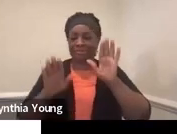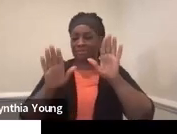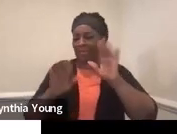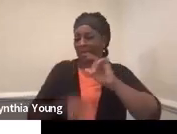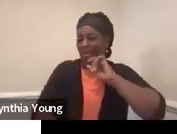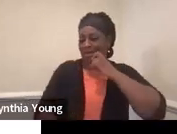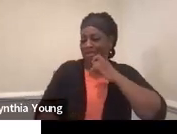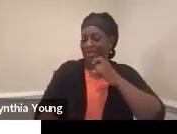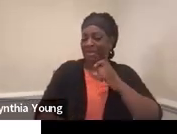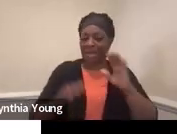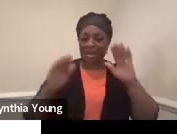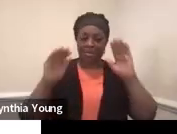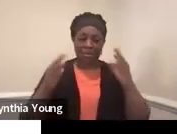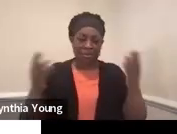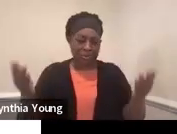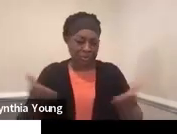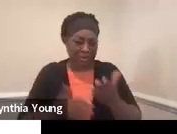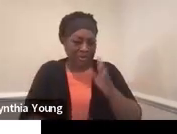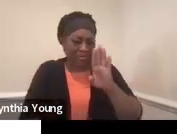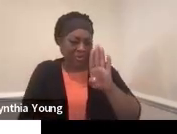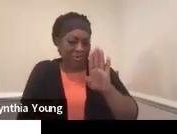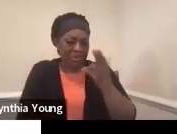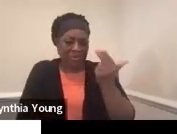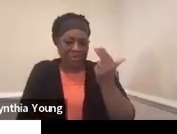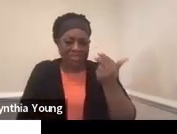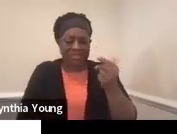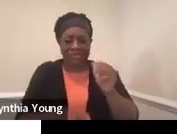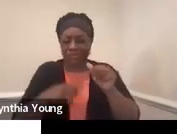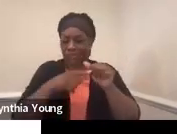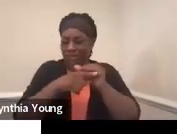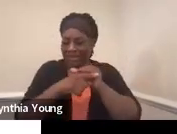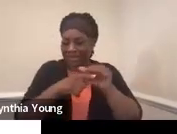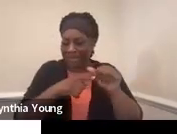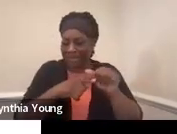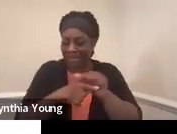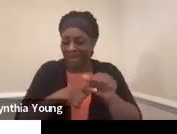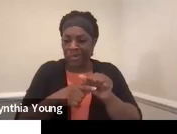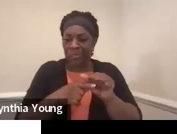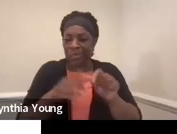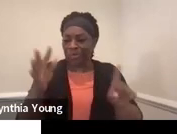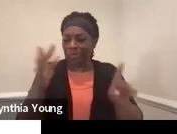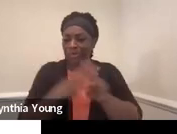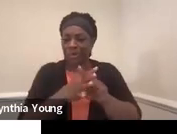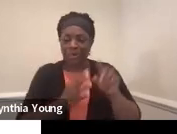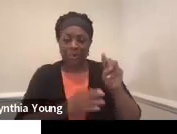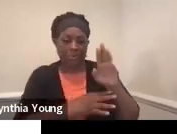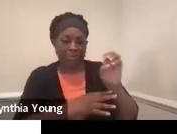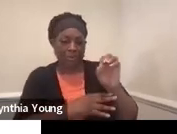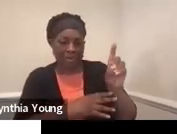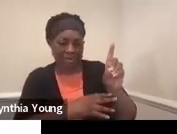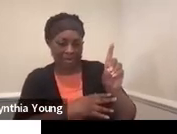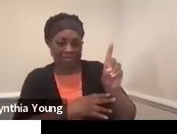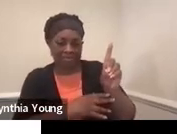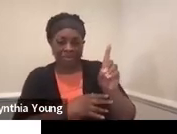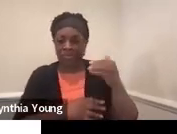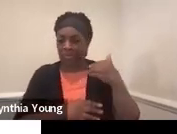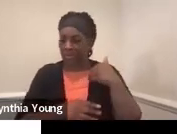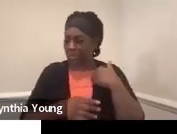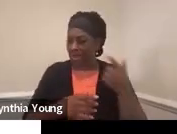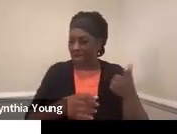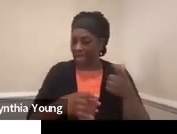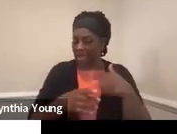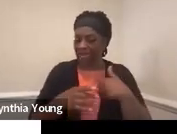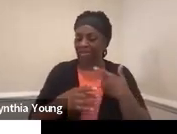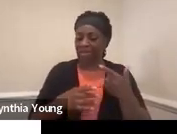Hopefully you are here for B13 training. We muted you when you came in. We do have lots of chat